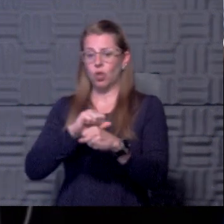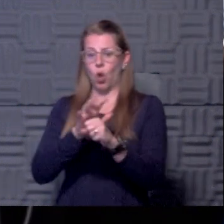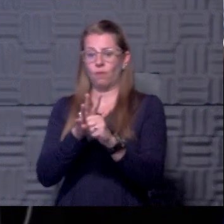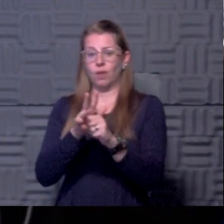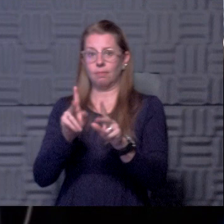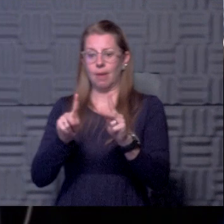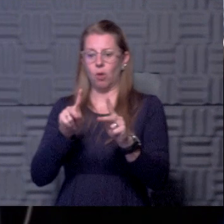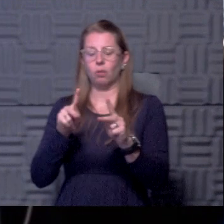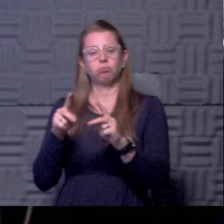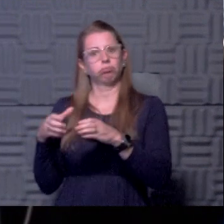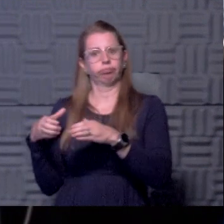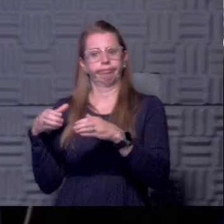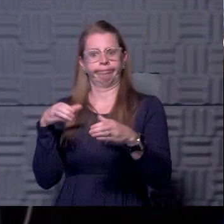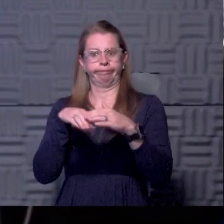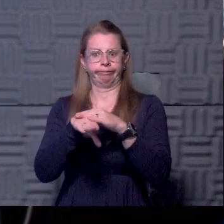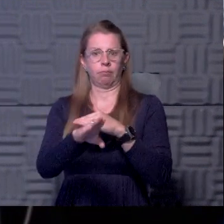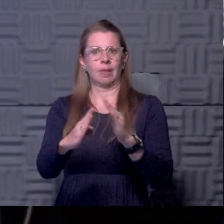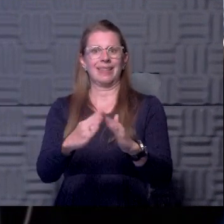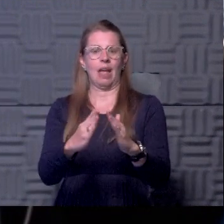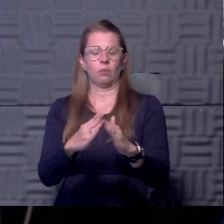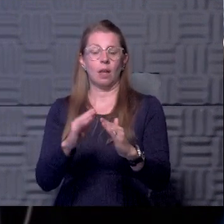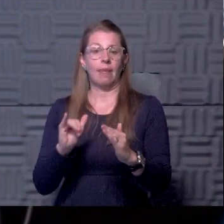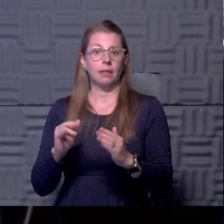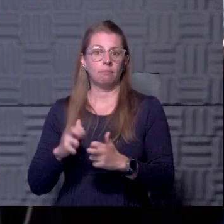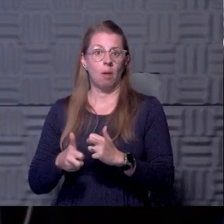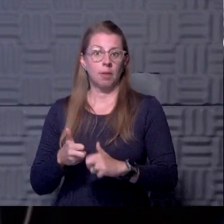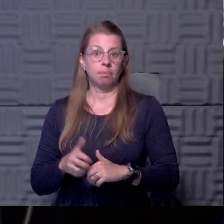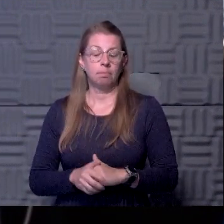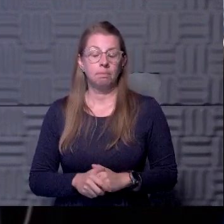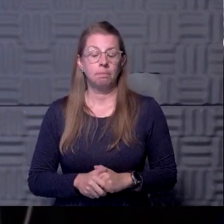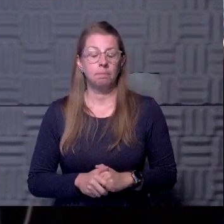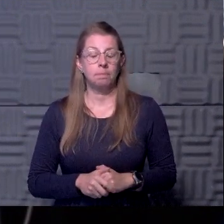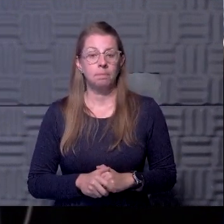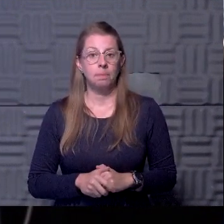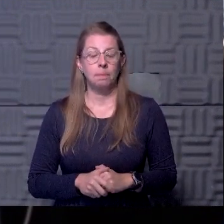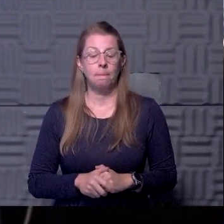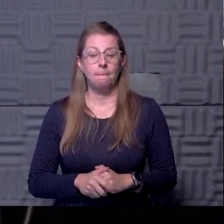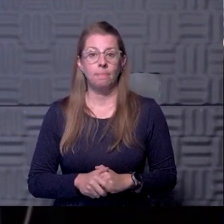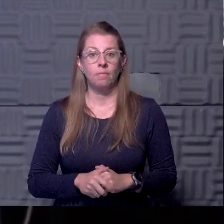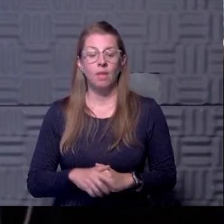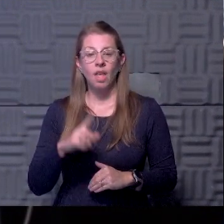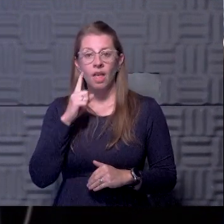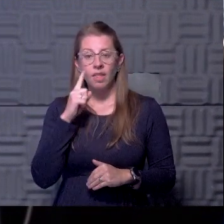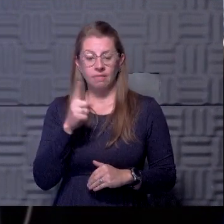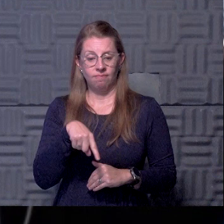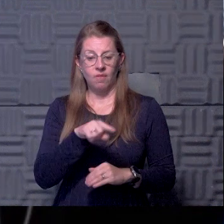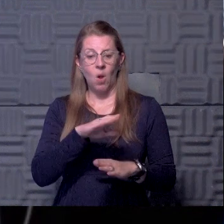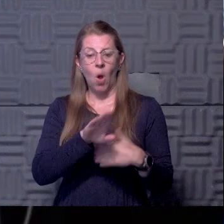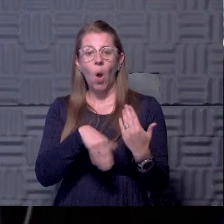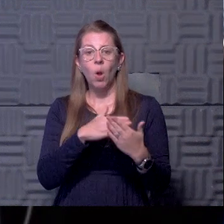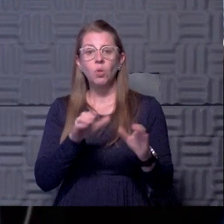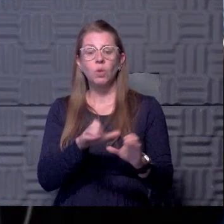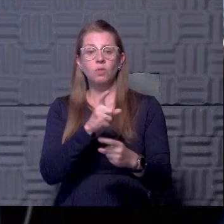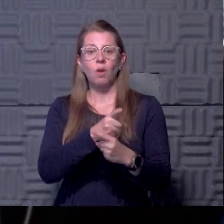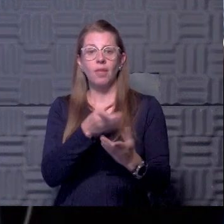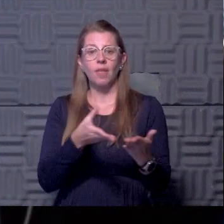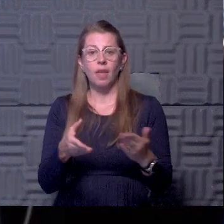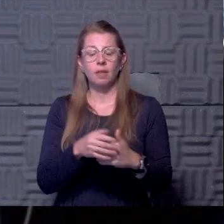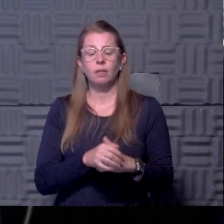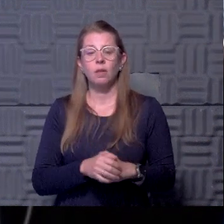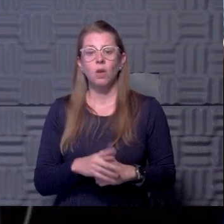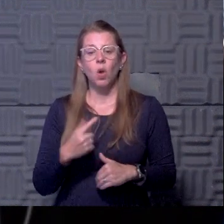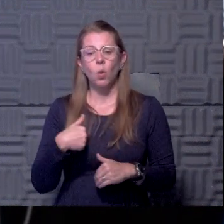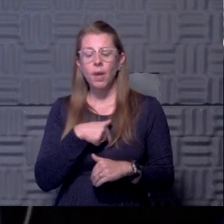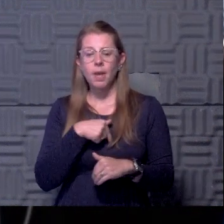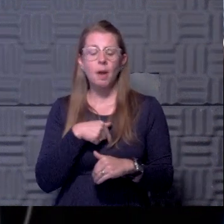town, that's a significant problem. So I think they're doing, they're all doing the right thing. We are looking at doctor's offices.